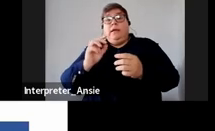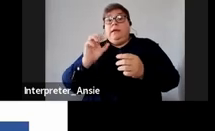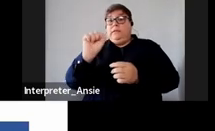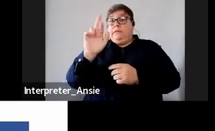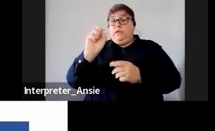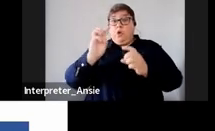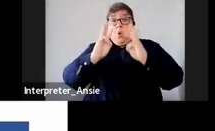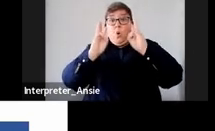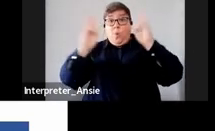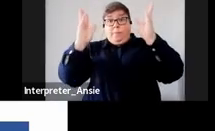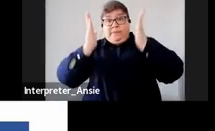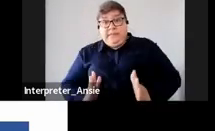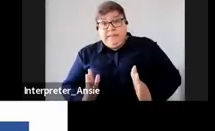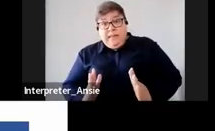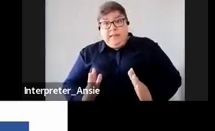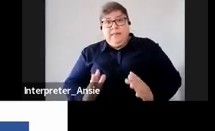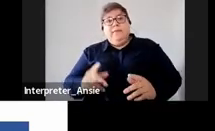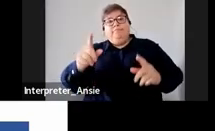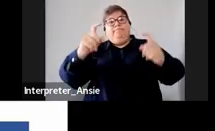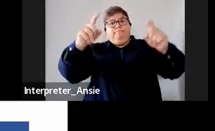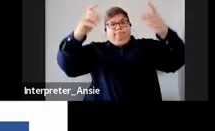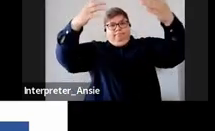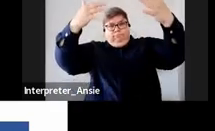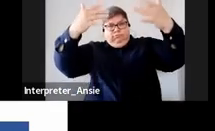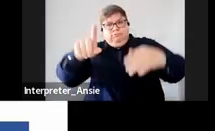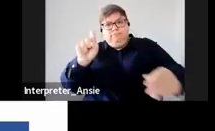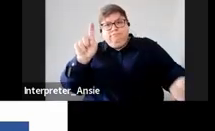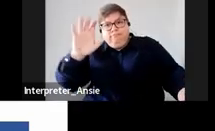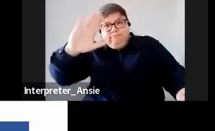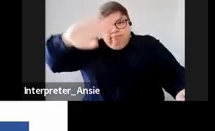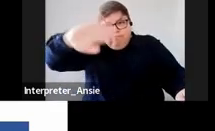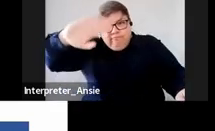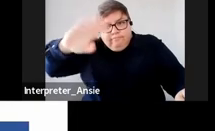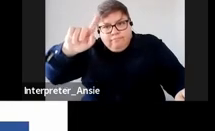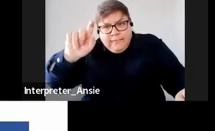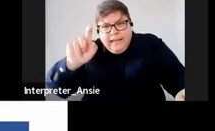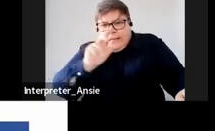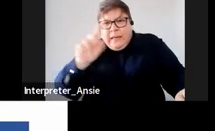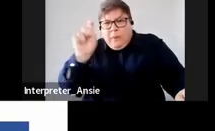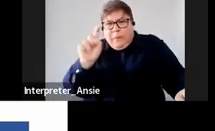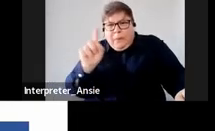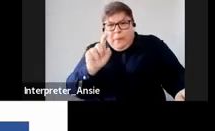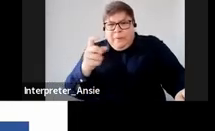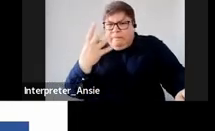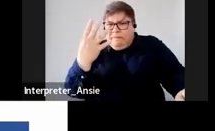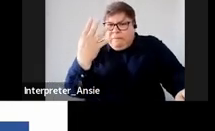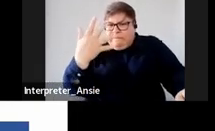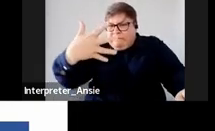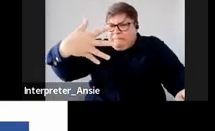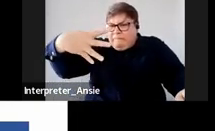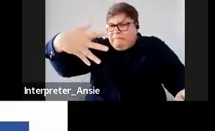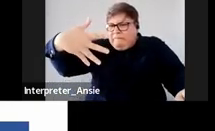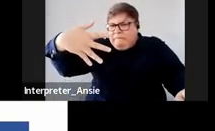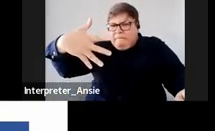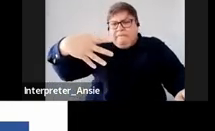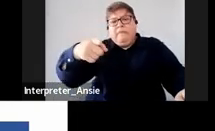on the SARS landing page as you scroll down you'll find some several buttons I think there are four or five you look at the